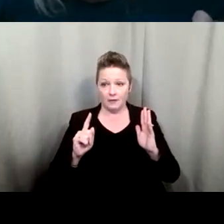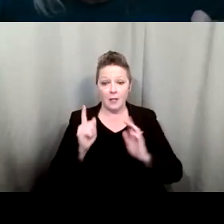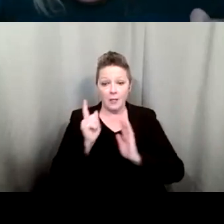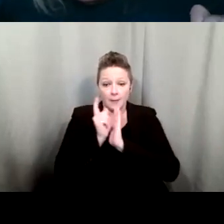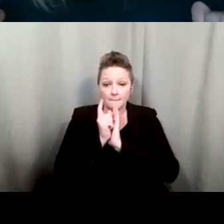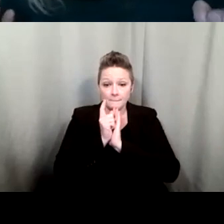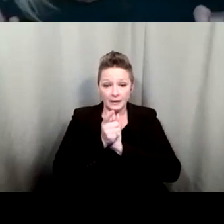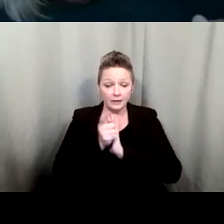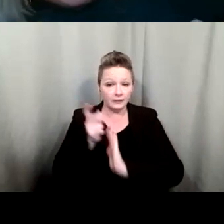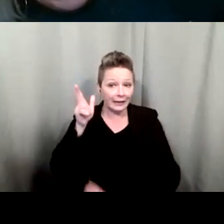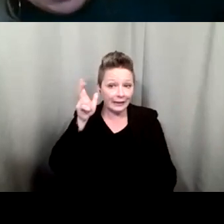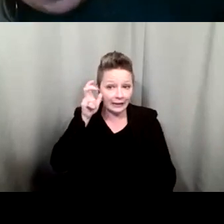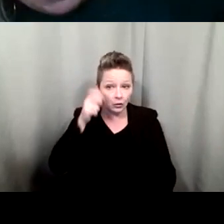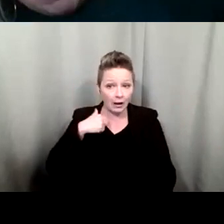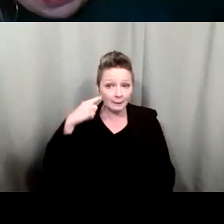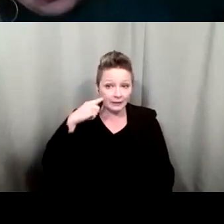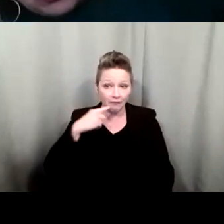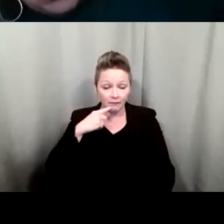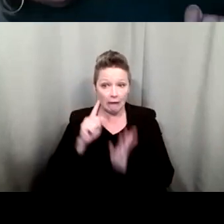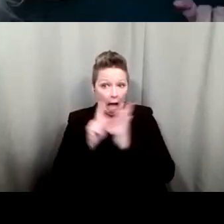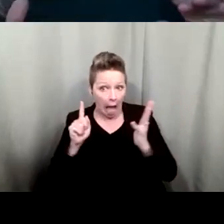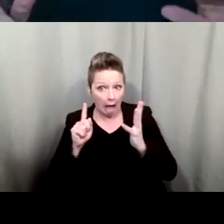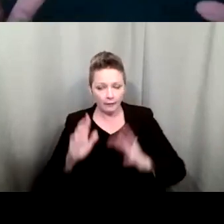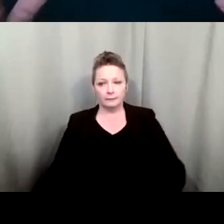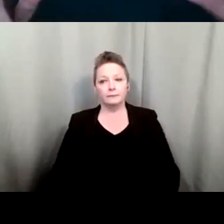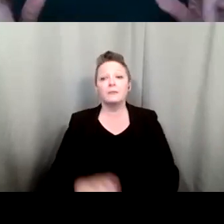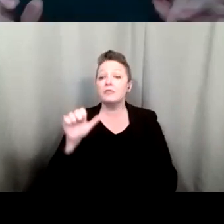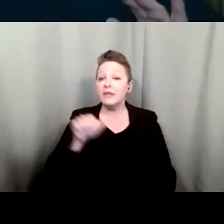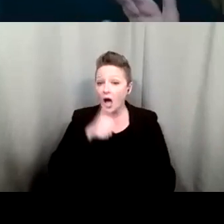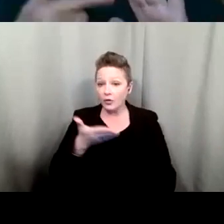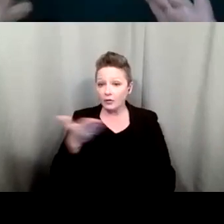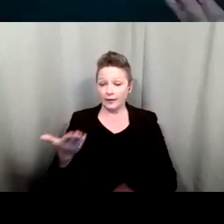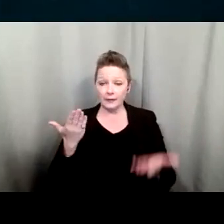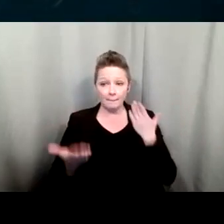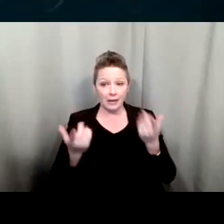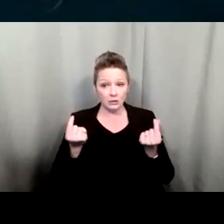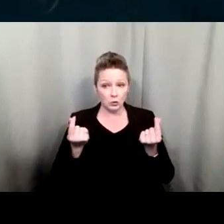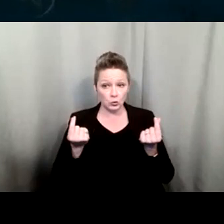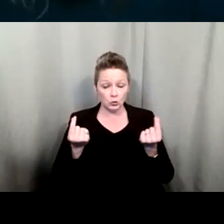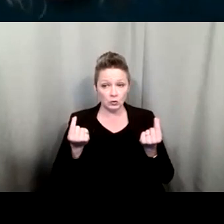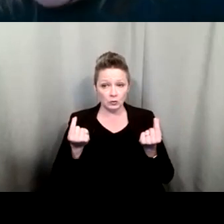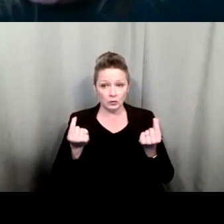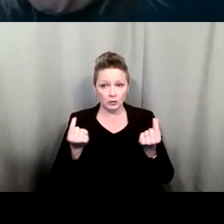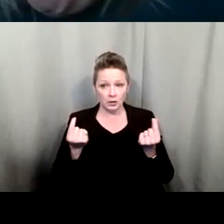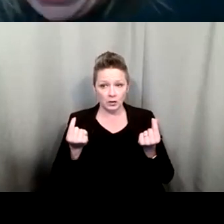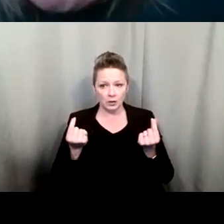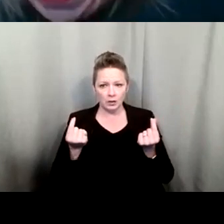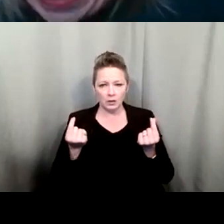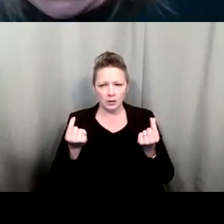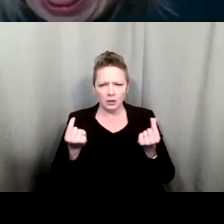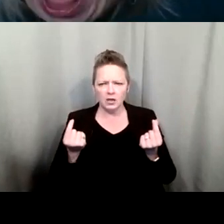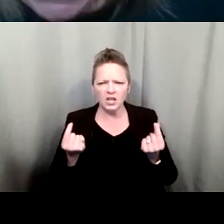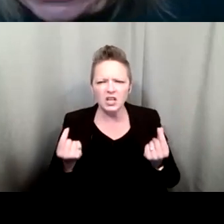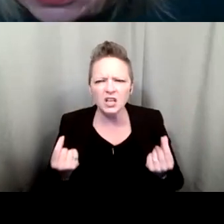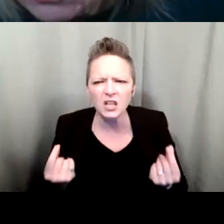the other thing that they may do once in a while they do this can you read